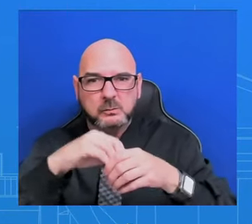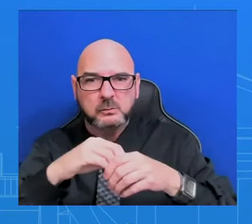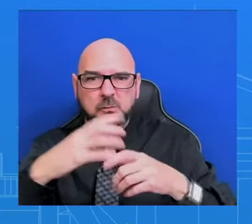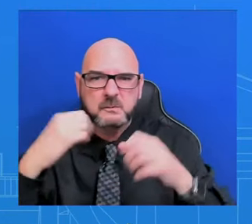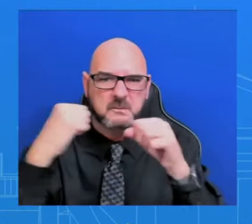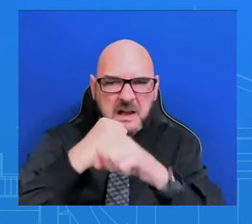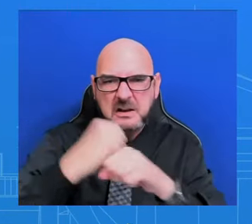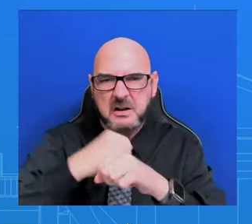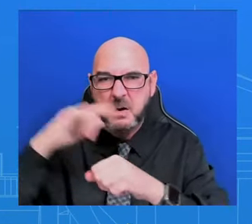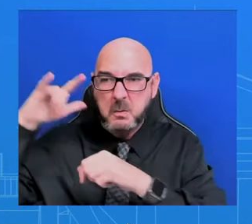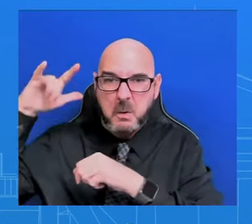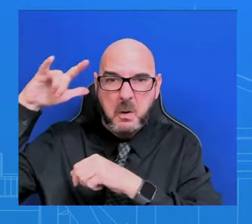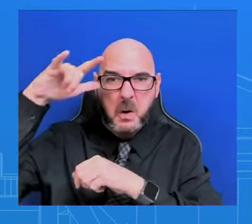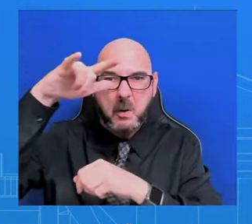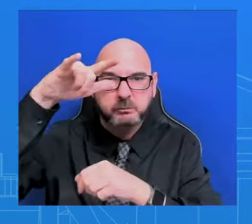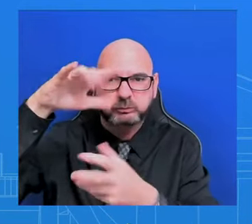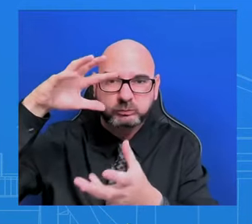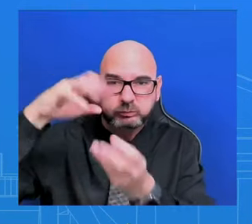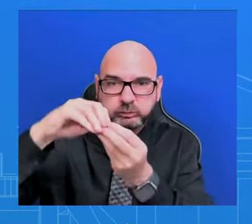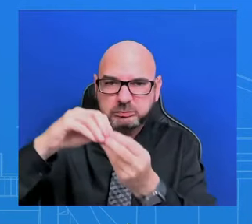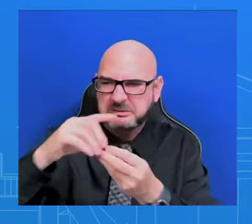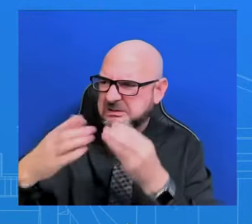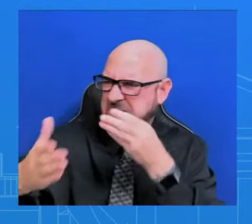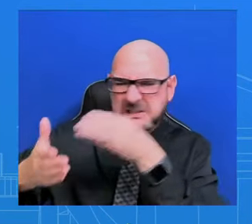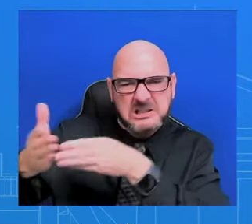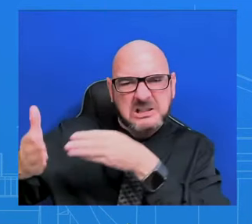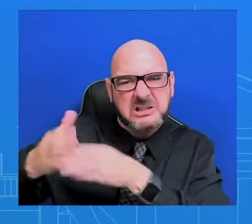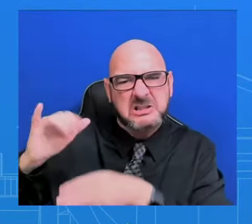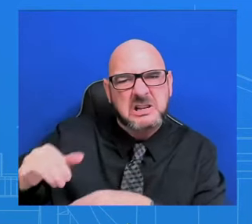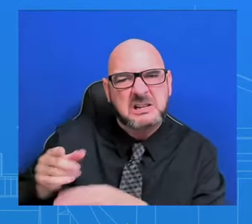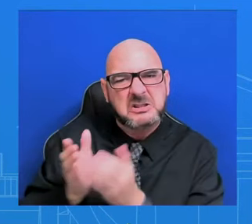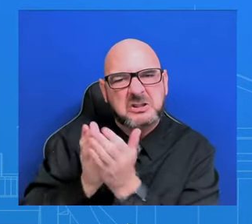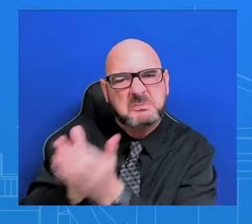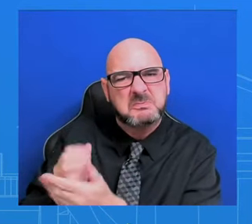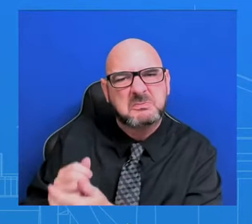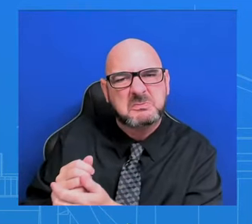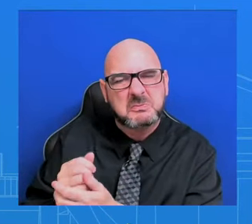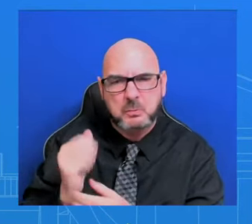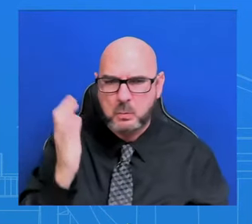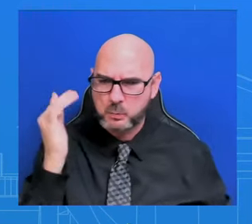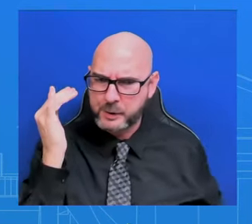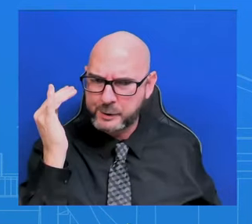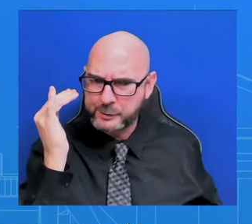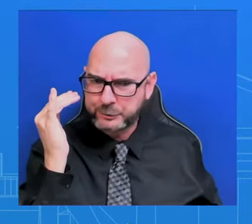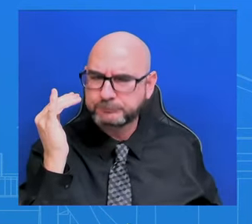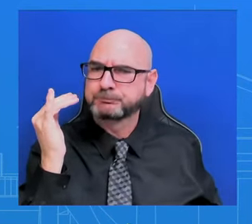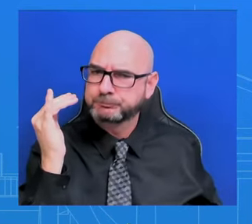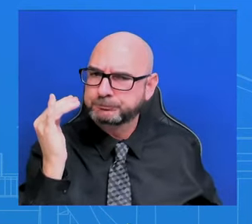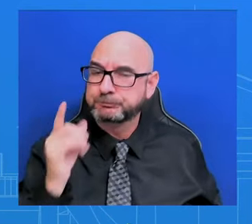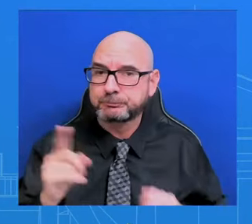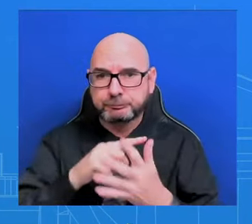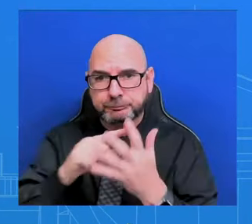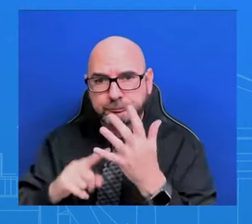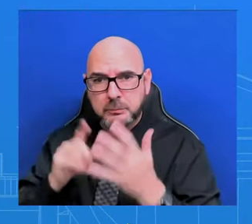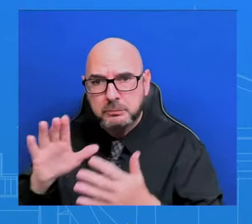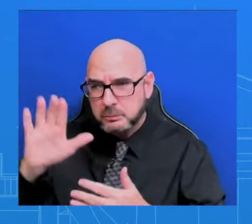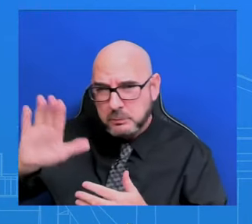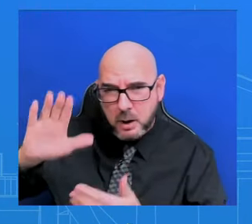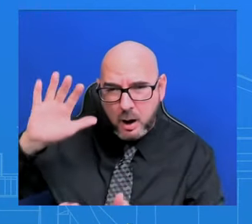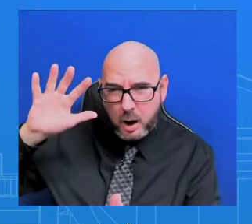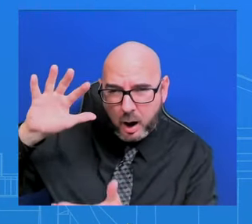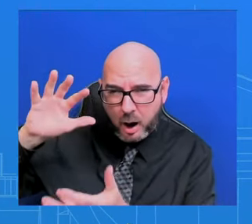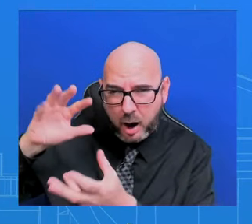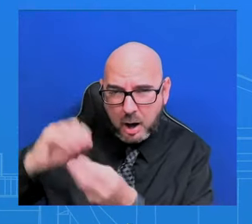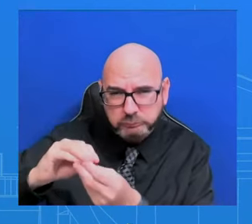and attack boats, all with the goal of further degrading the Houthi's ability to conduct further attacks on ships in the Red